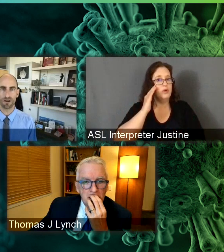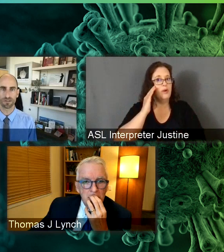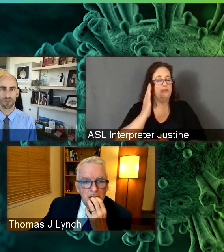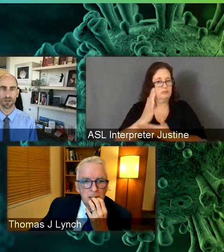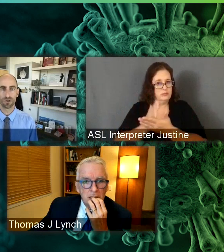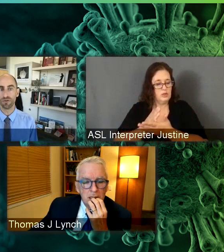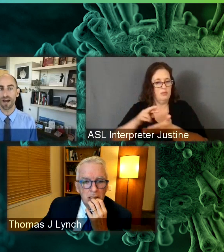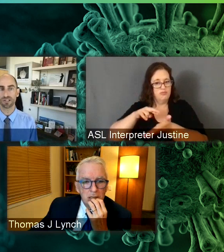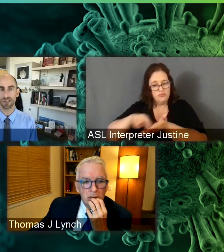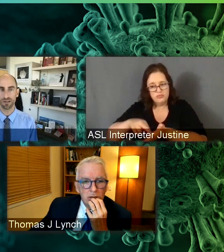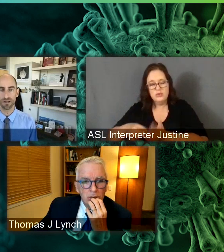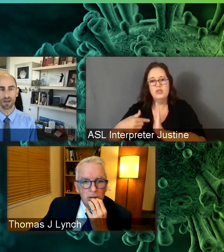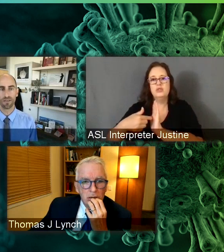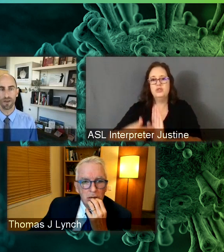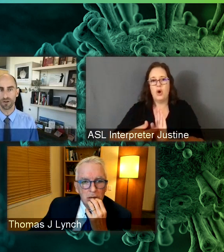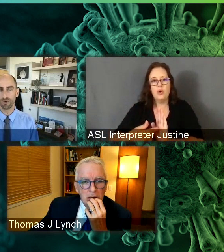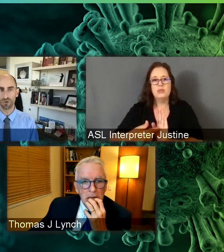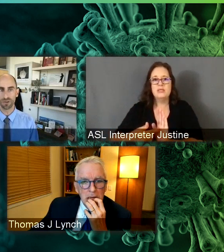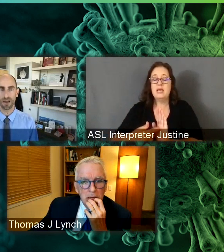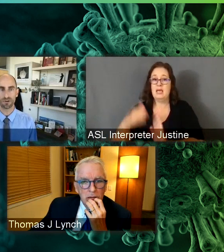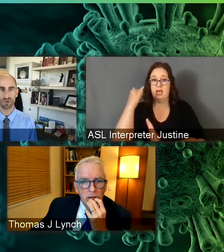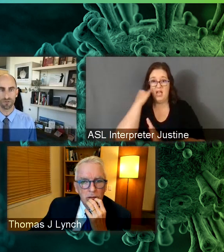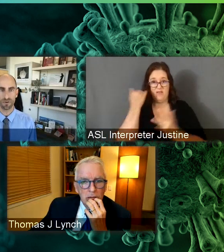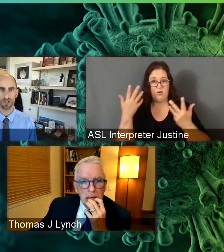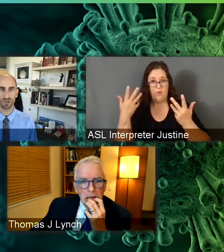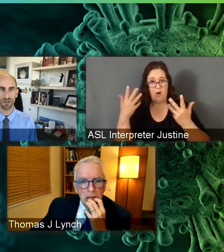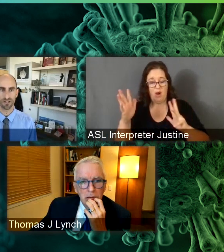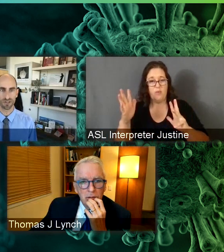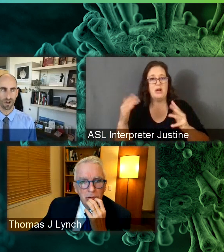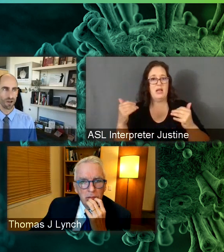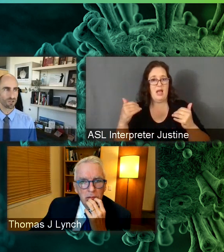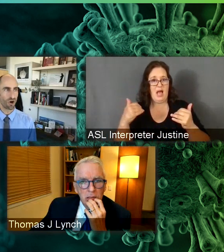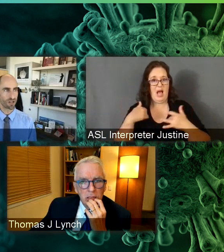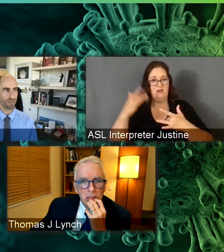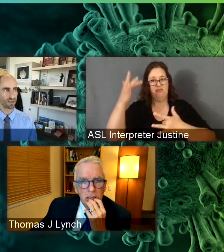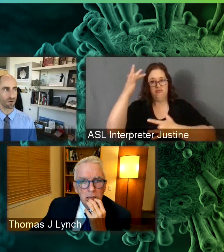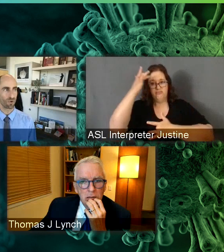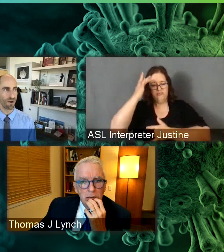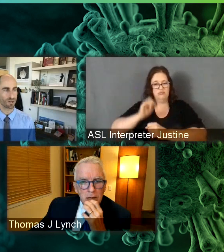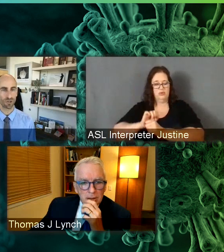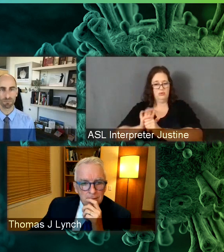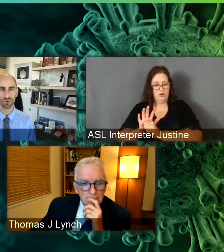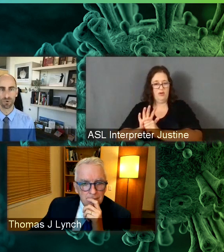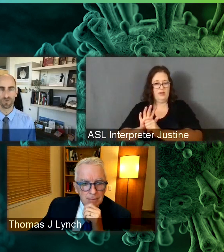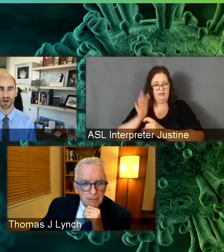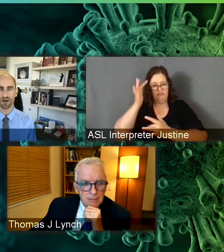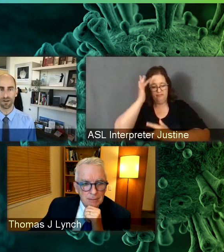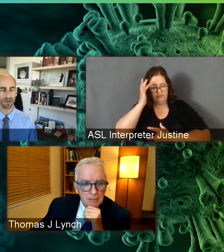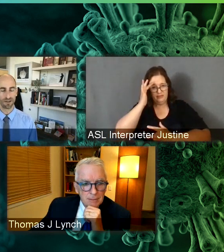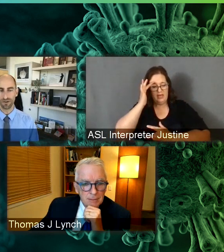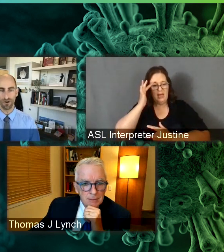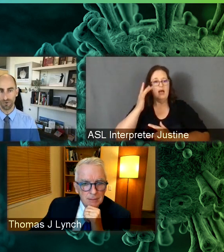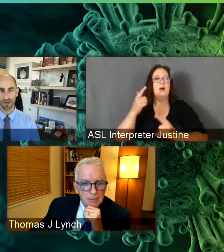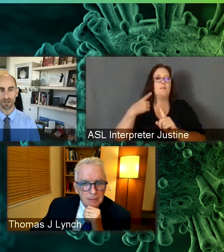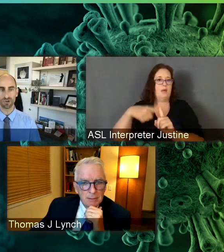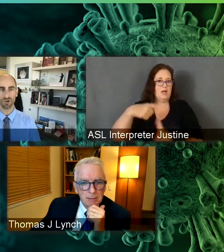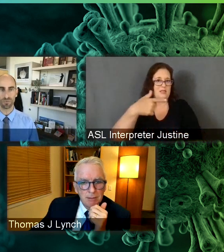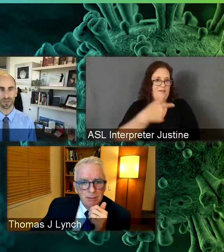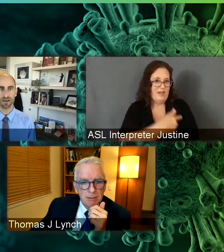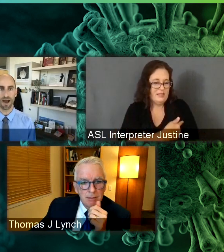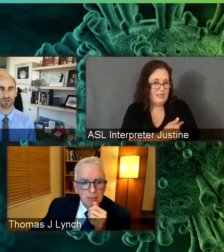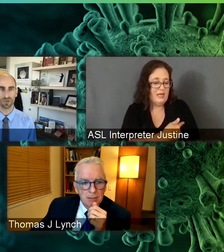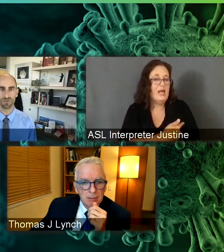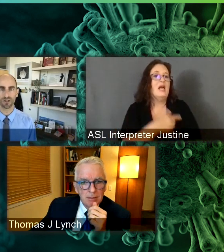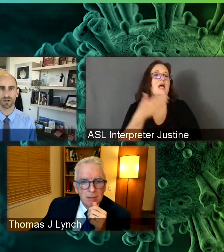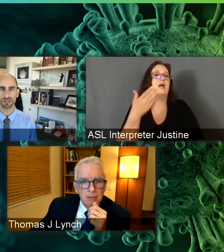immune response to the vaccine than you do with natural infection. And it's hard to think that we've actually improved on nature